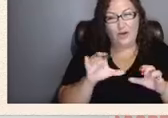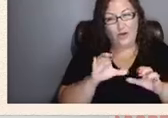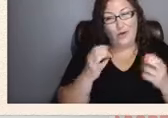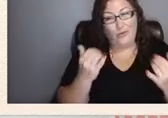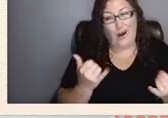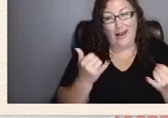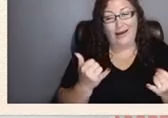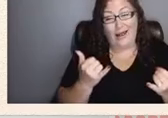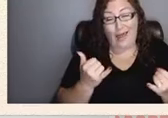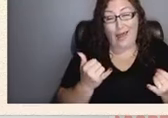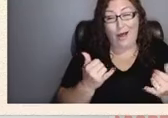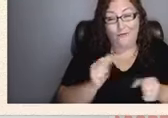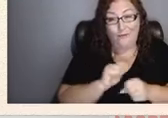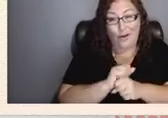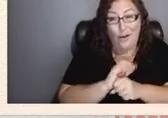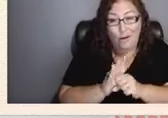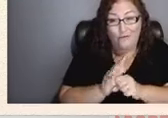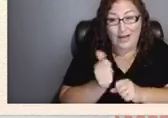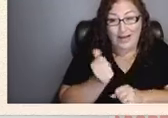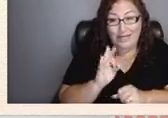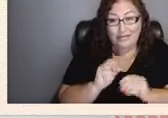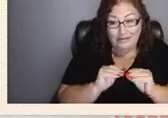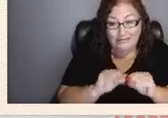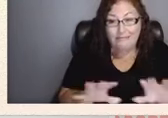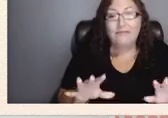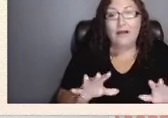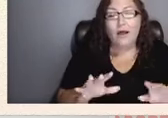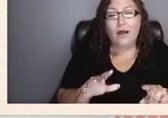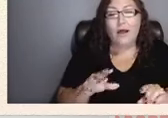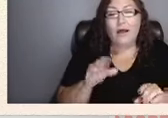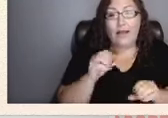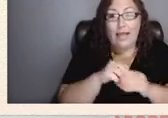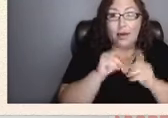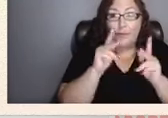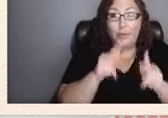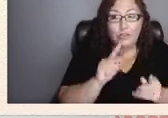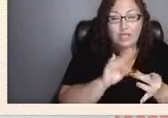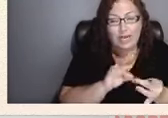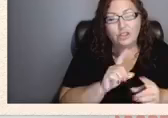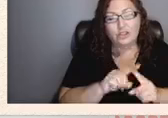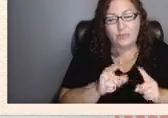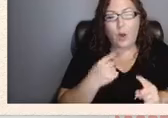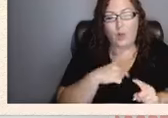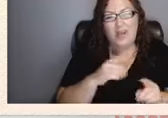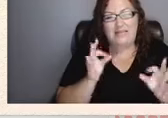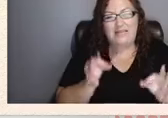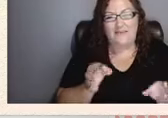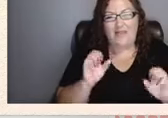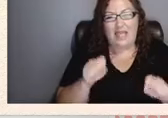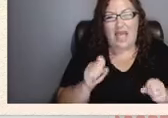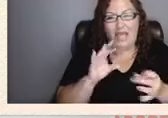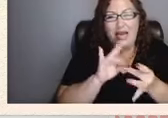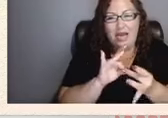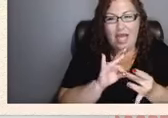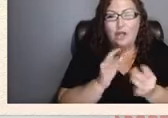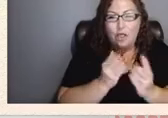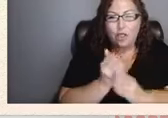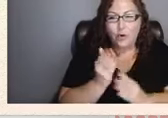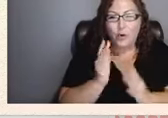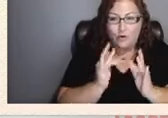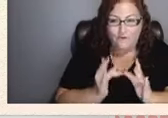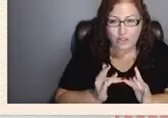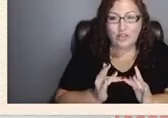age of covet 19 as far as in-person connections but we definitely can connect virtually and